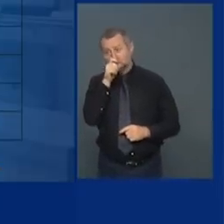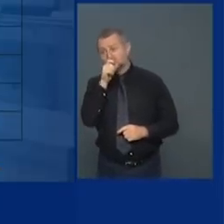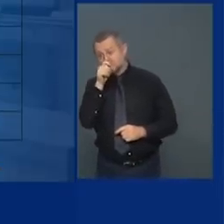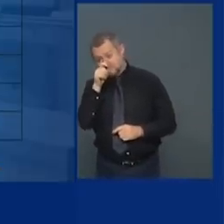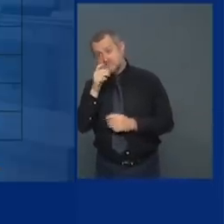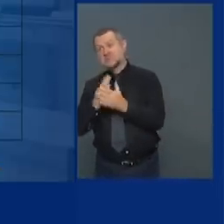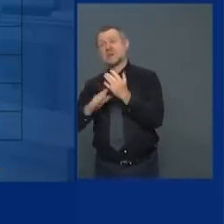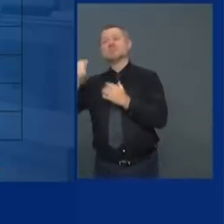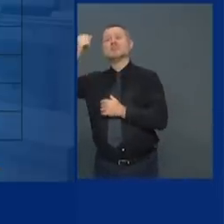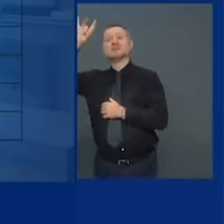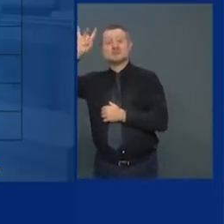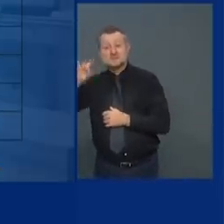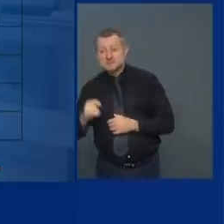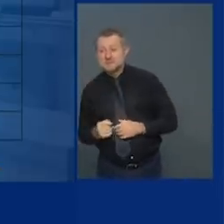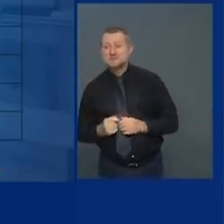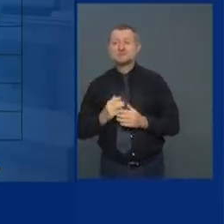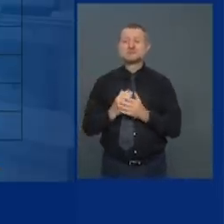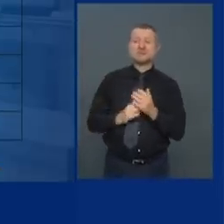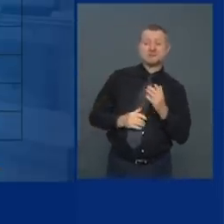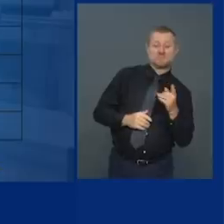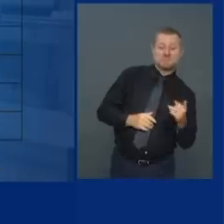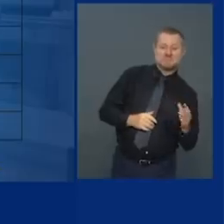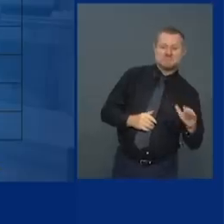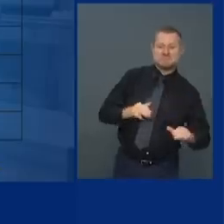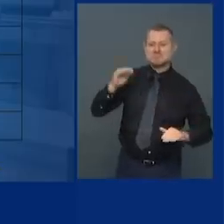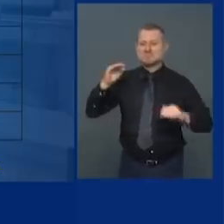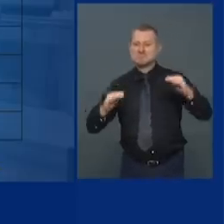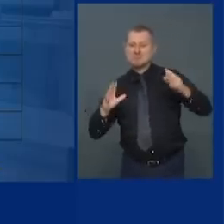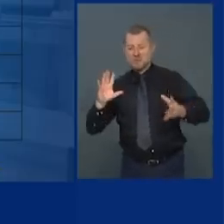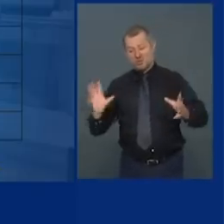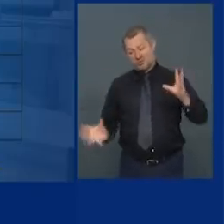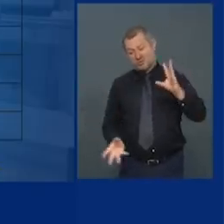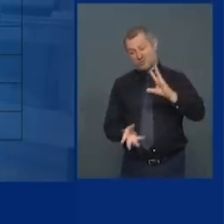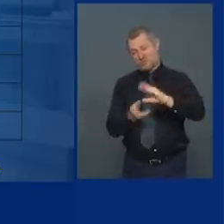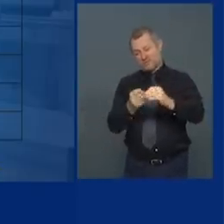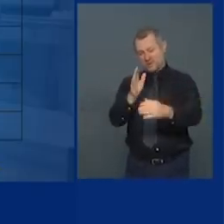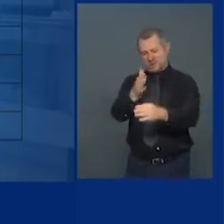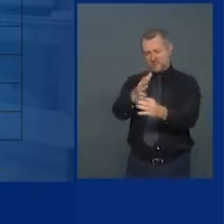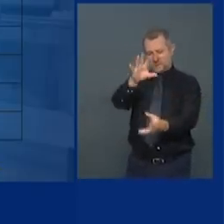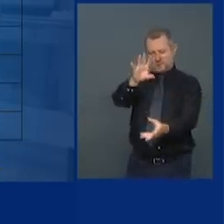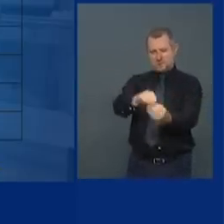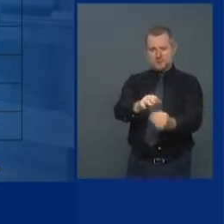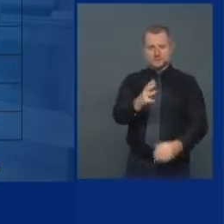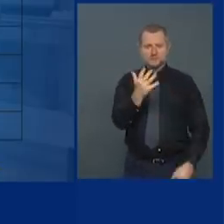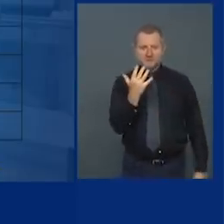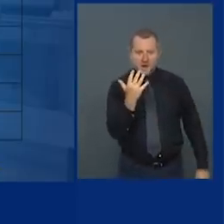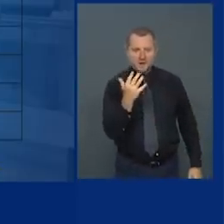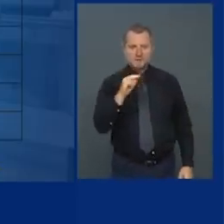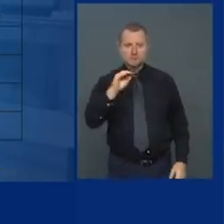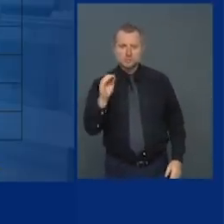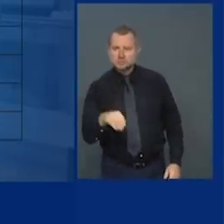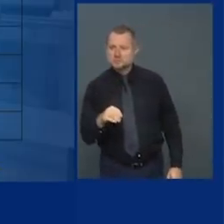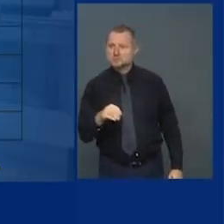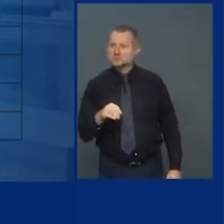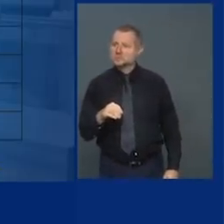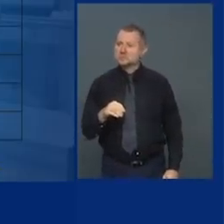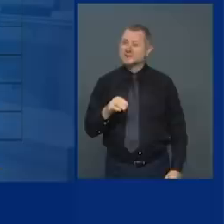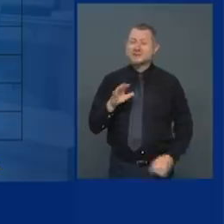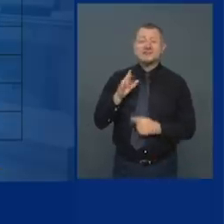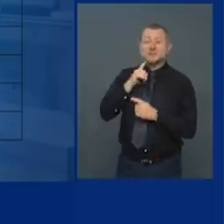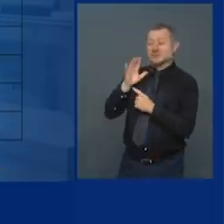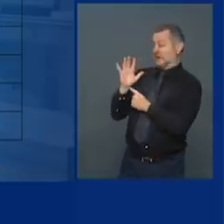But if you average all 20, they're about 5%. That is five